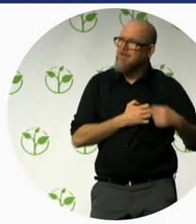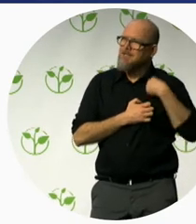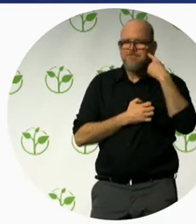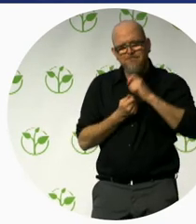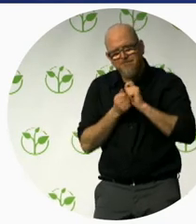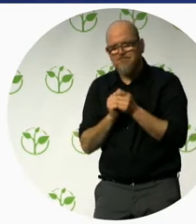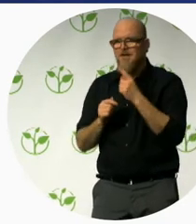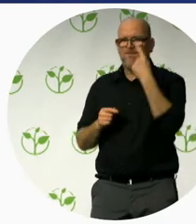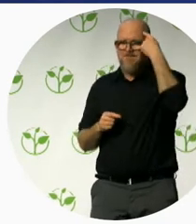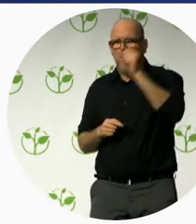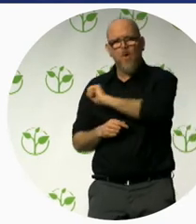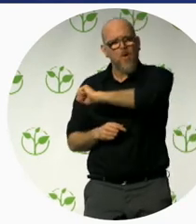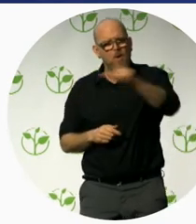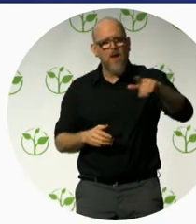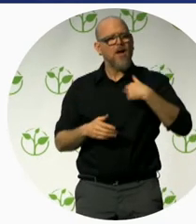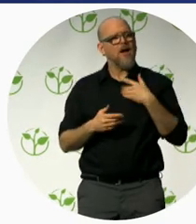in which way